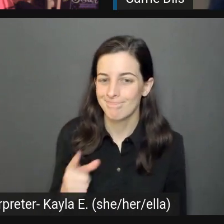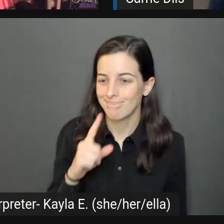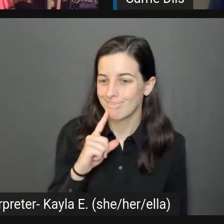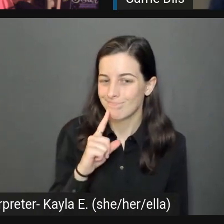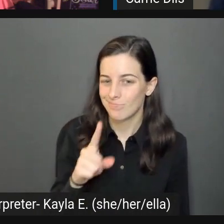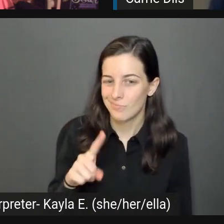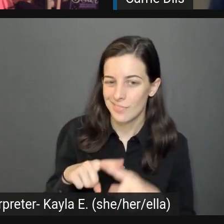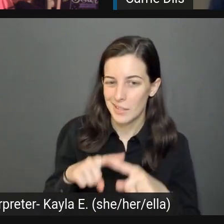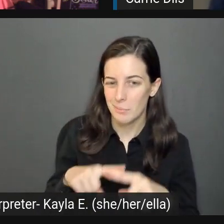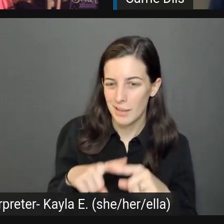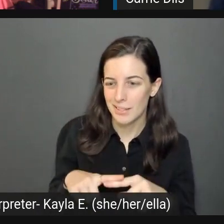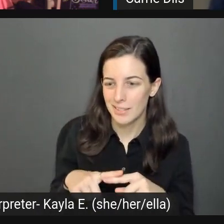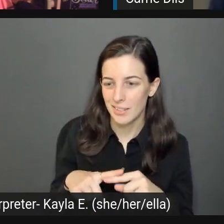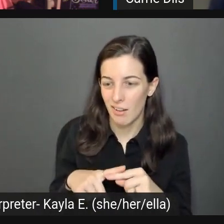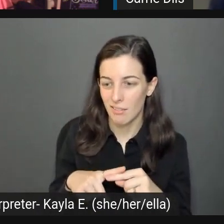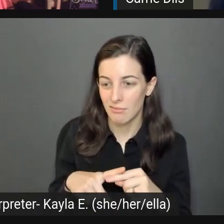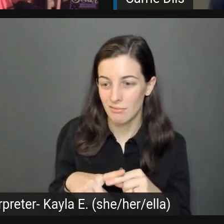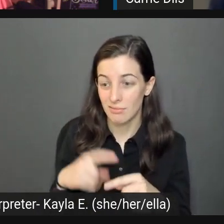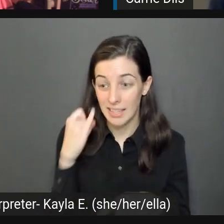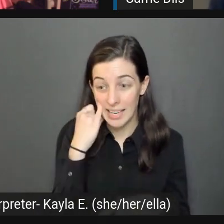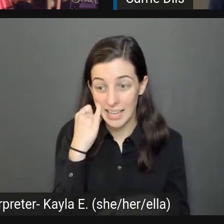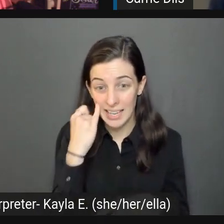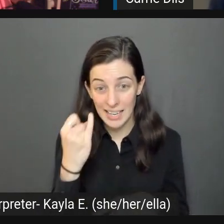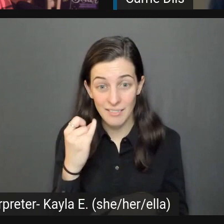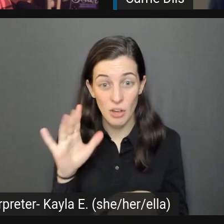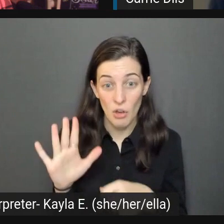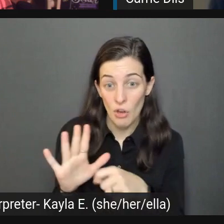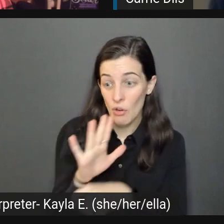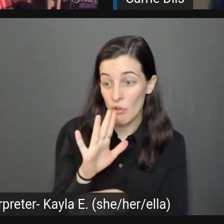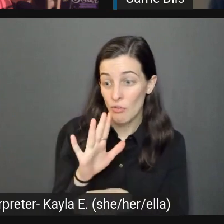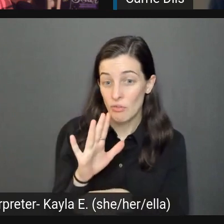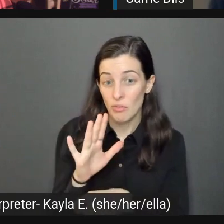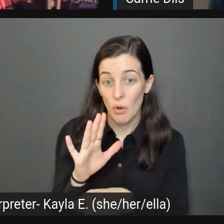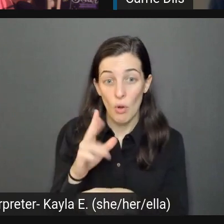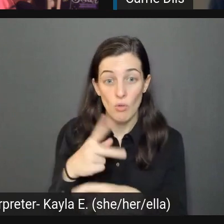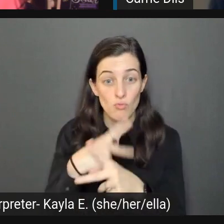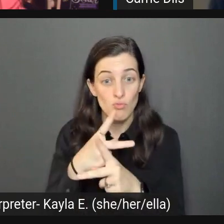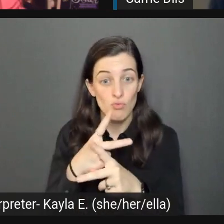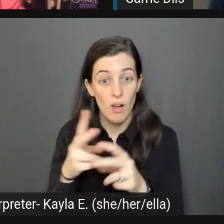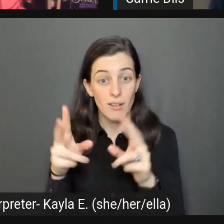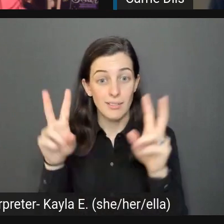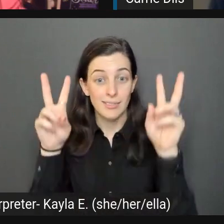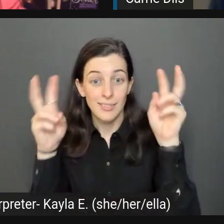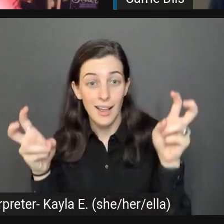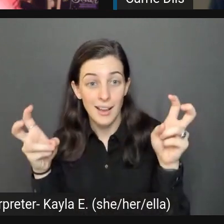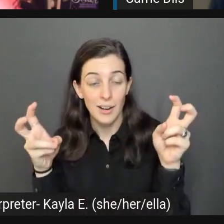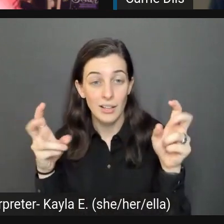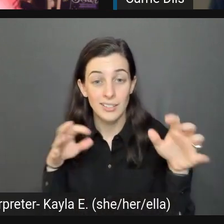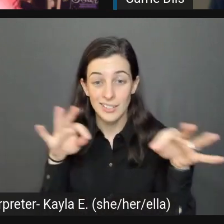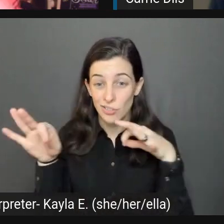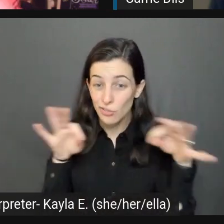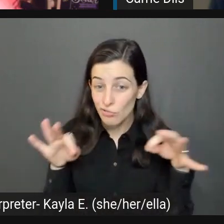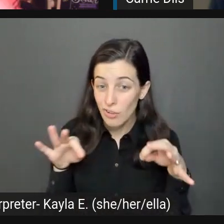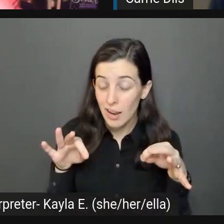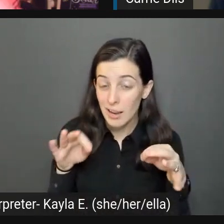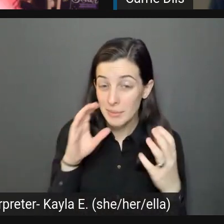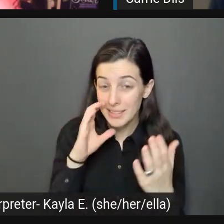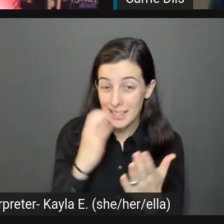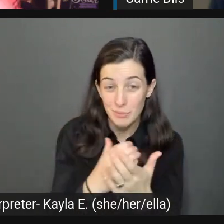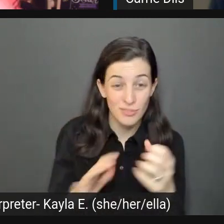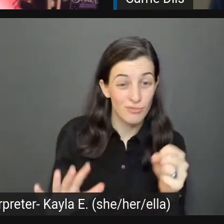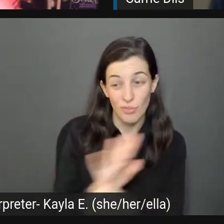entire title, product title, described the image. Because the whole of